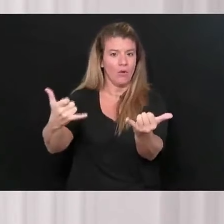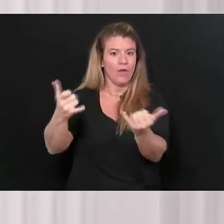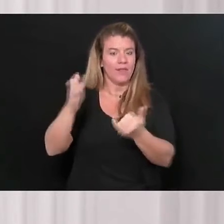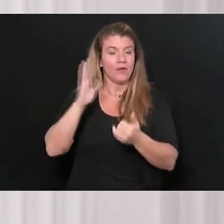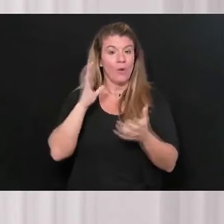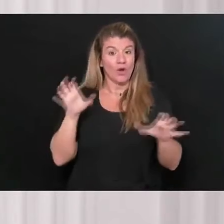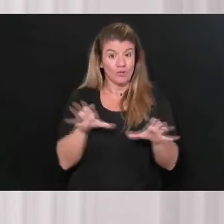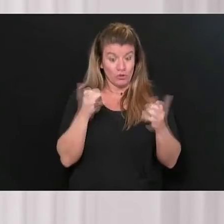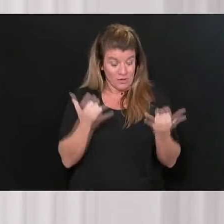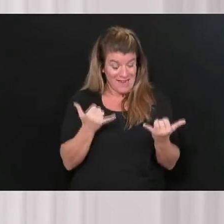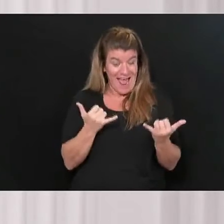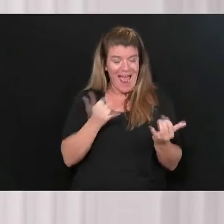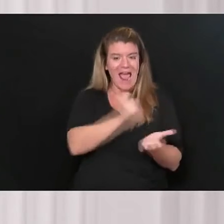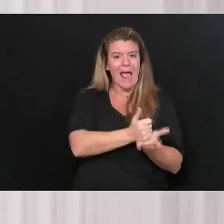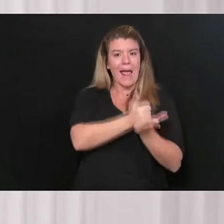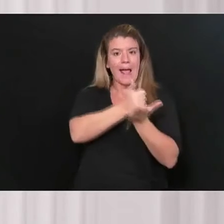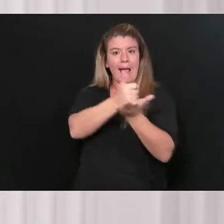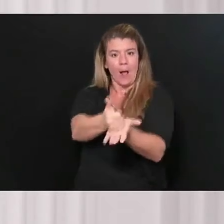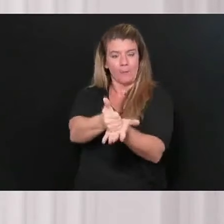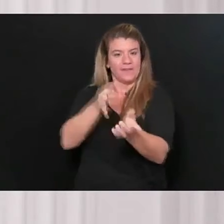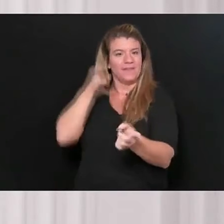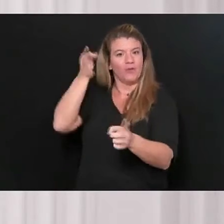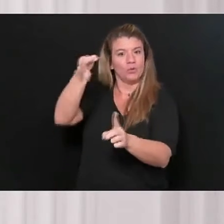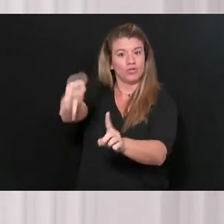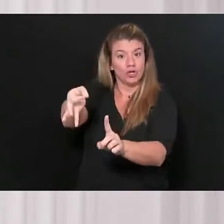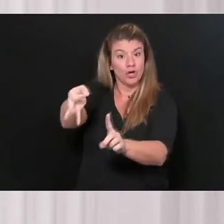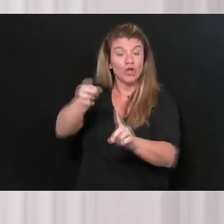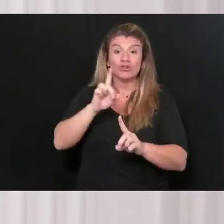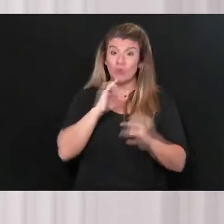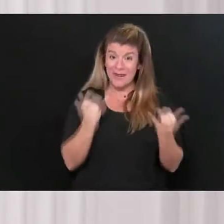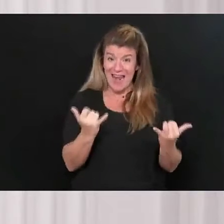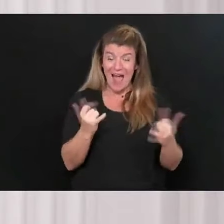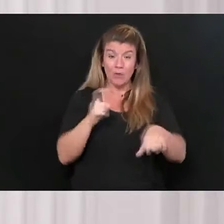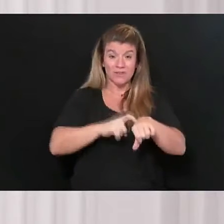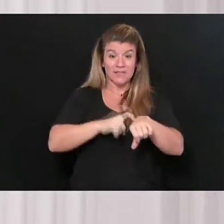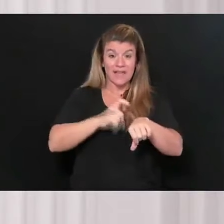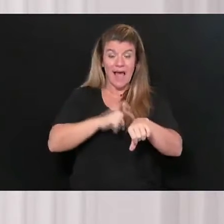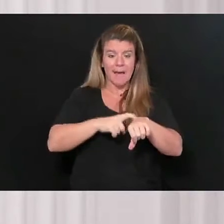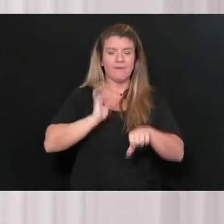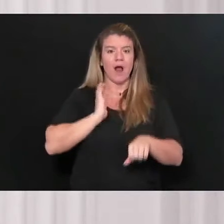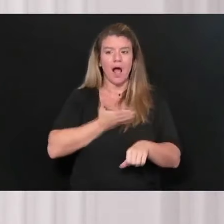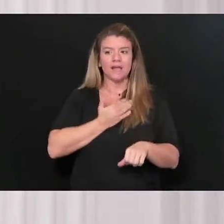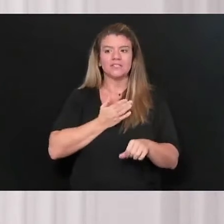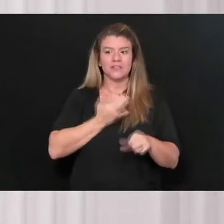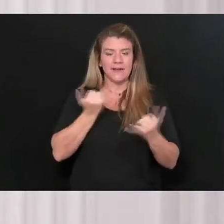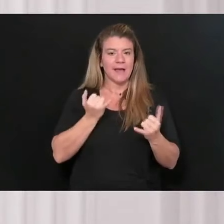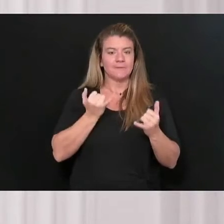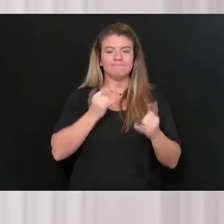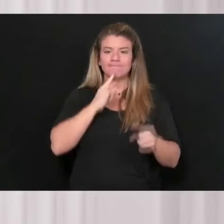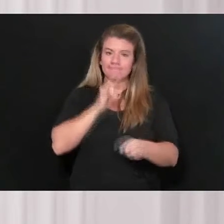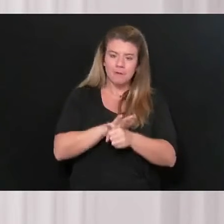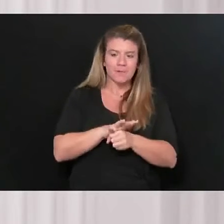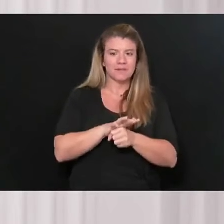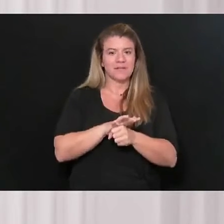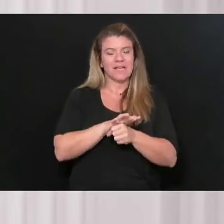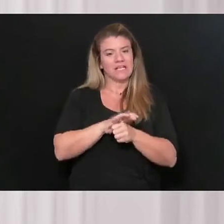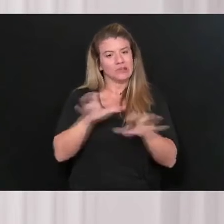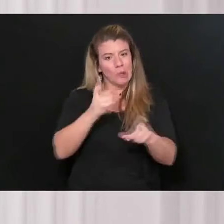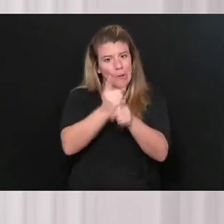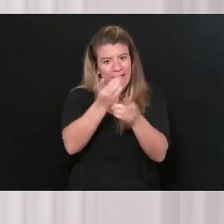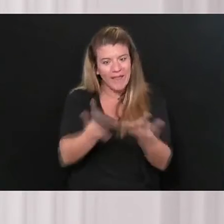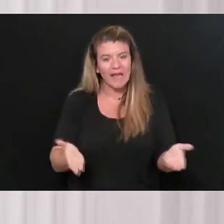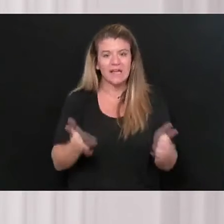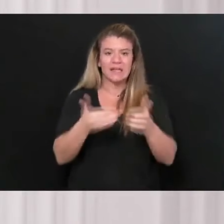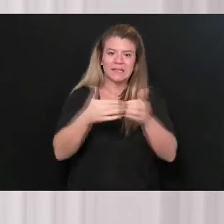today and right now is the time, West Virginia, to be doubly committed to doing the right thing, to mitigate,